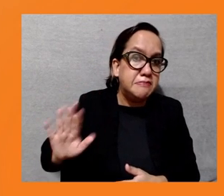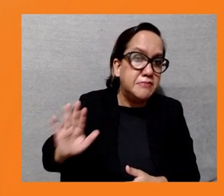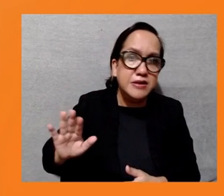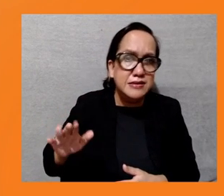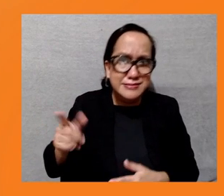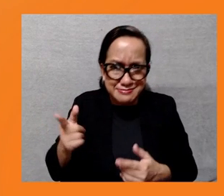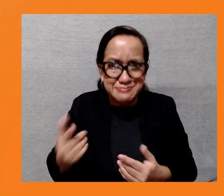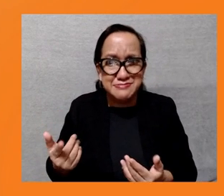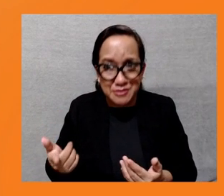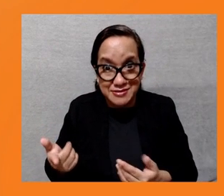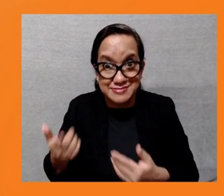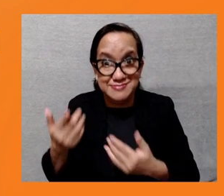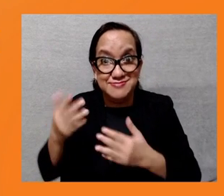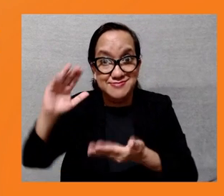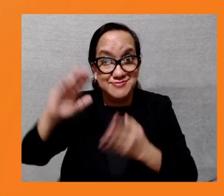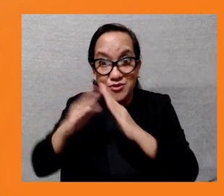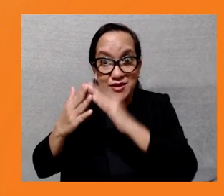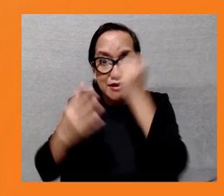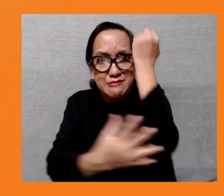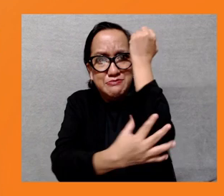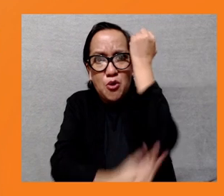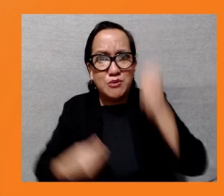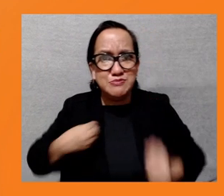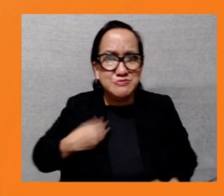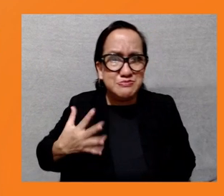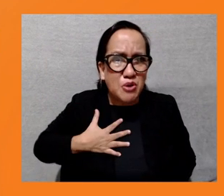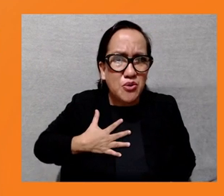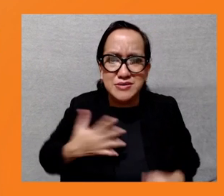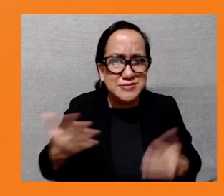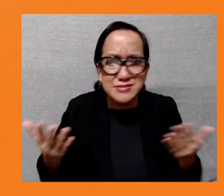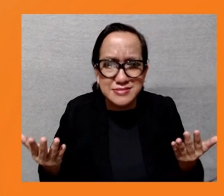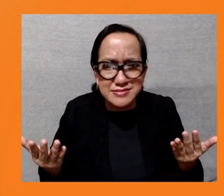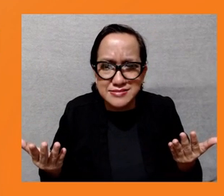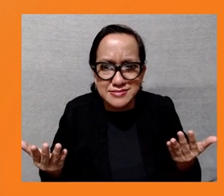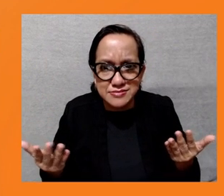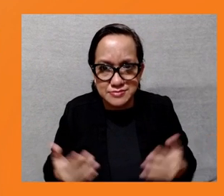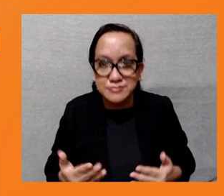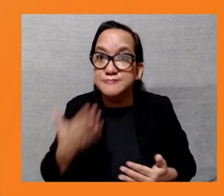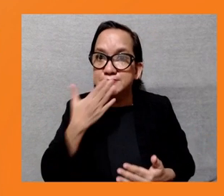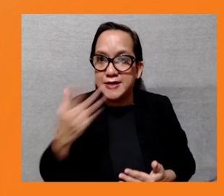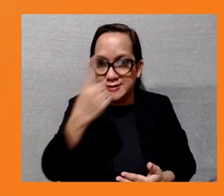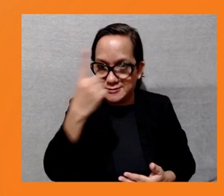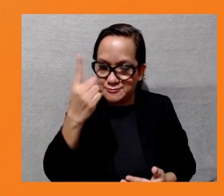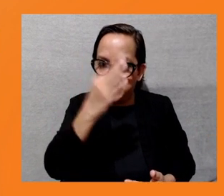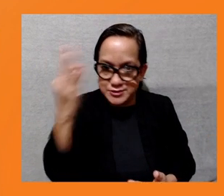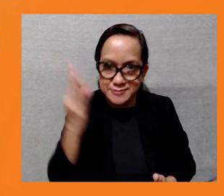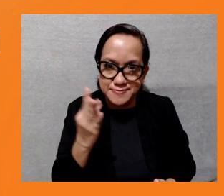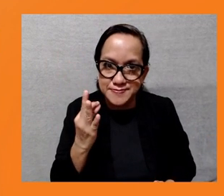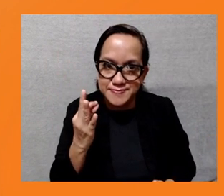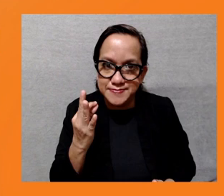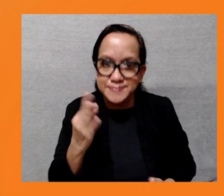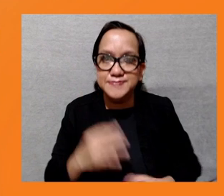Sure. Thanks, Ryan. Again, great questions. So the recourse for affected people, firstly about